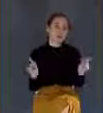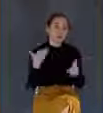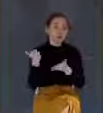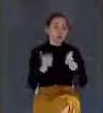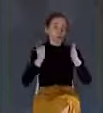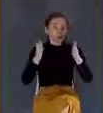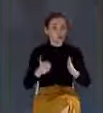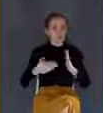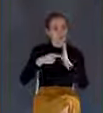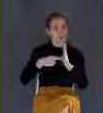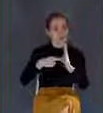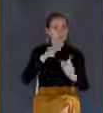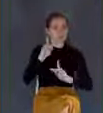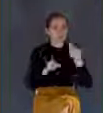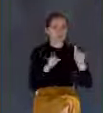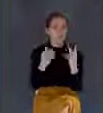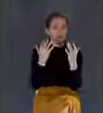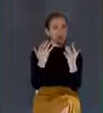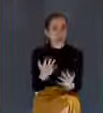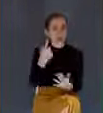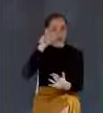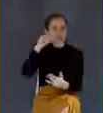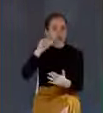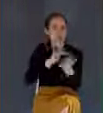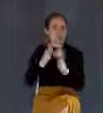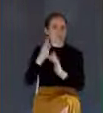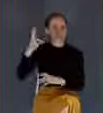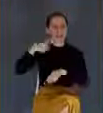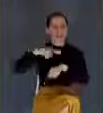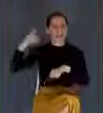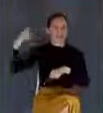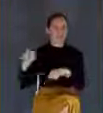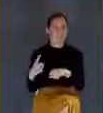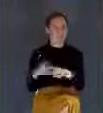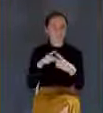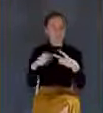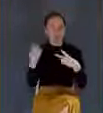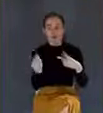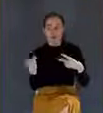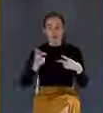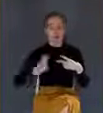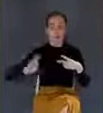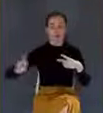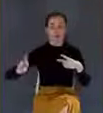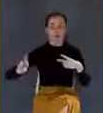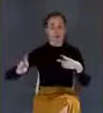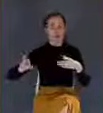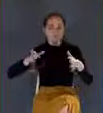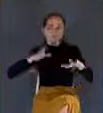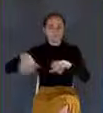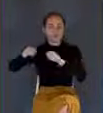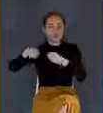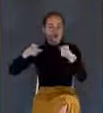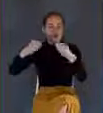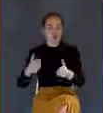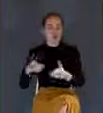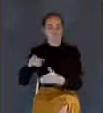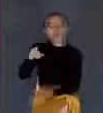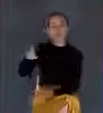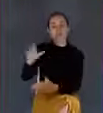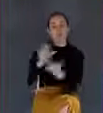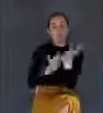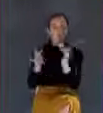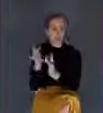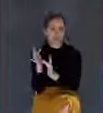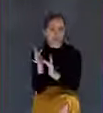represent the people waiting for the second coming. The owner of the house is the Lord Jesus, who owns the house. He's coming. We don't know the day. We